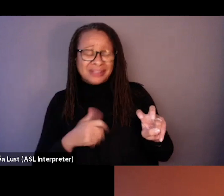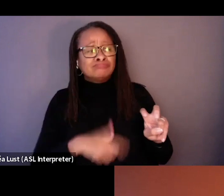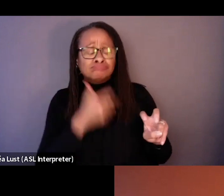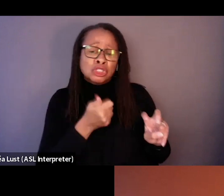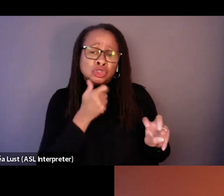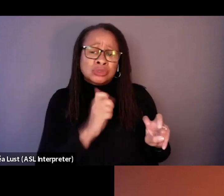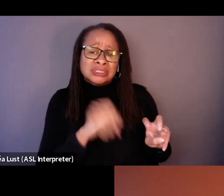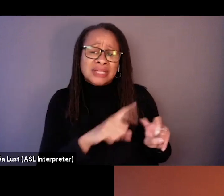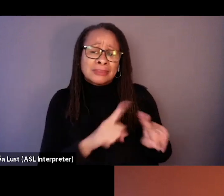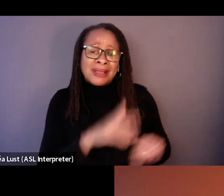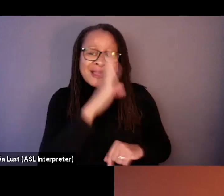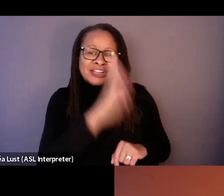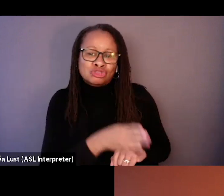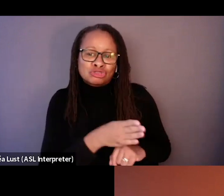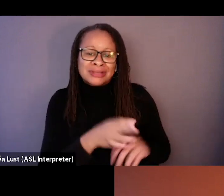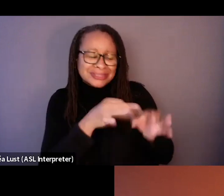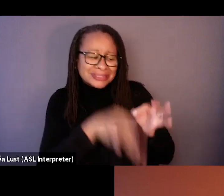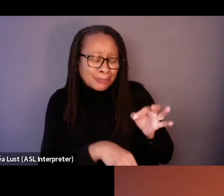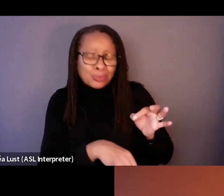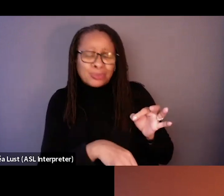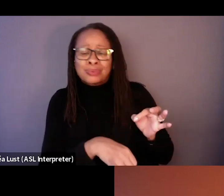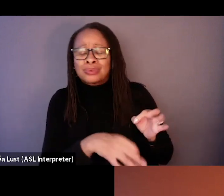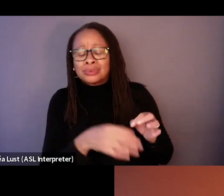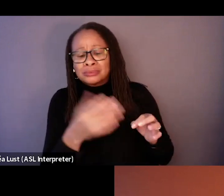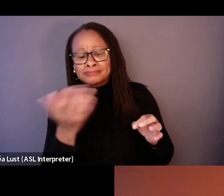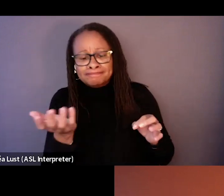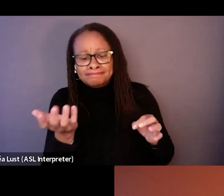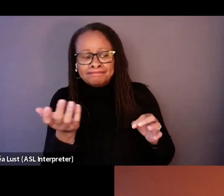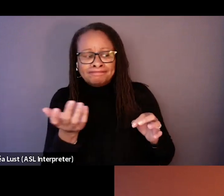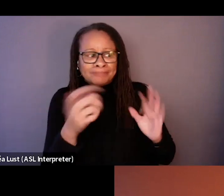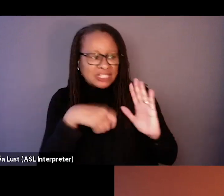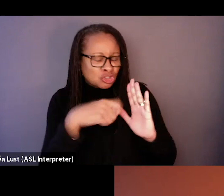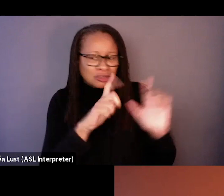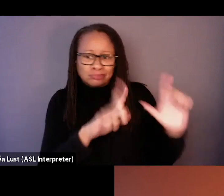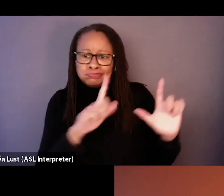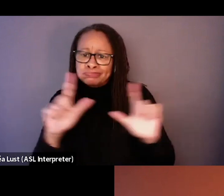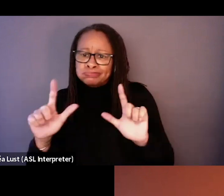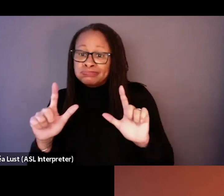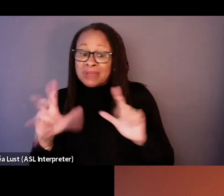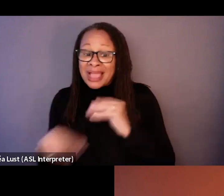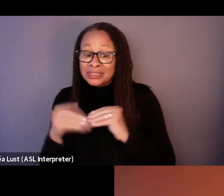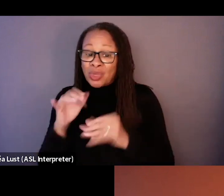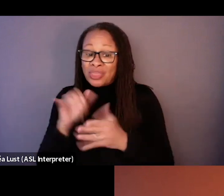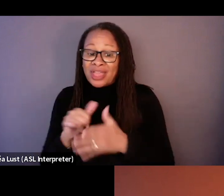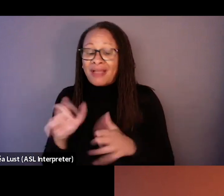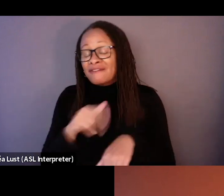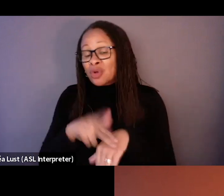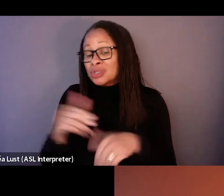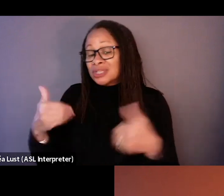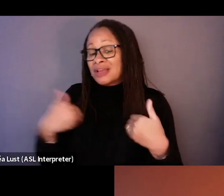but it's really direct, simple, uh, simple shots. On top of that, of course, I had this,